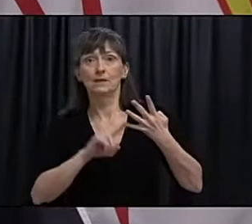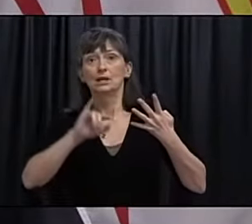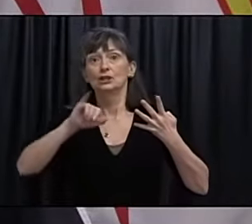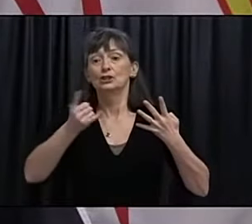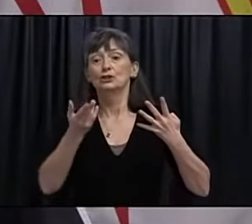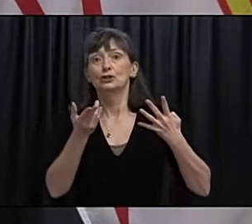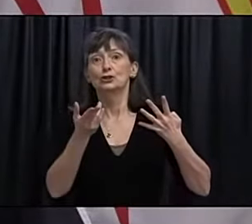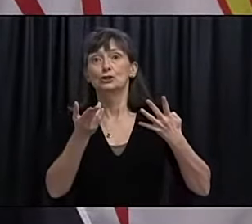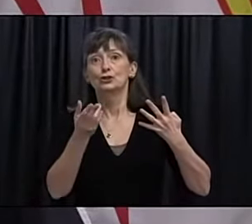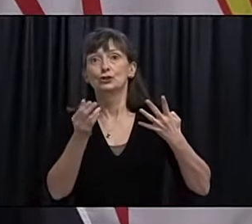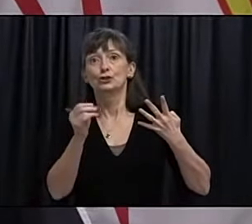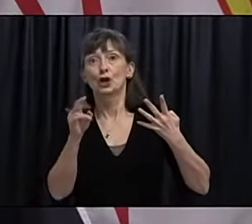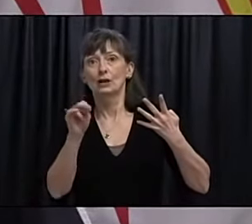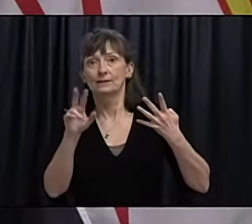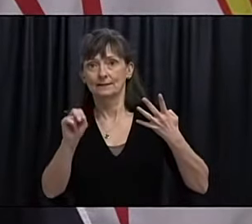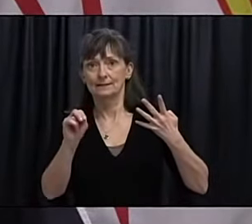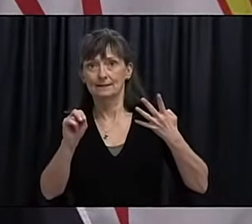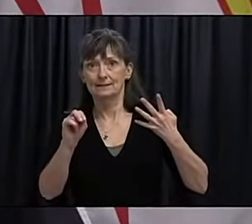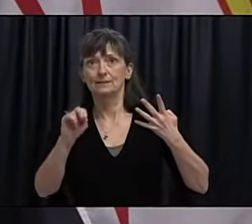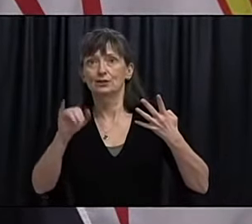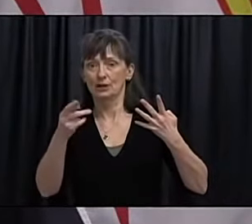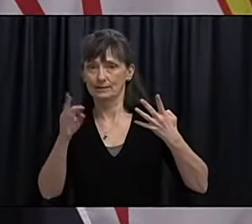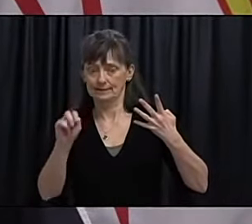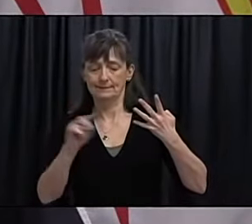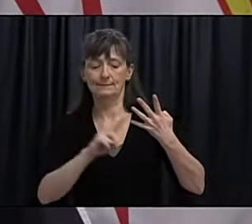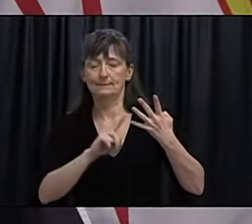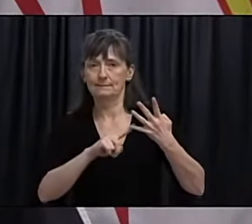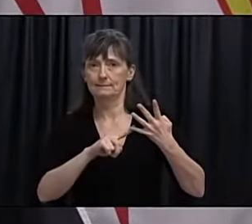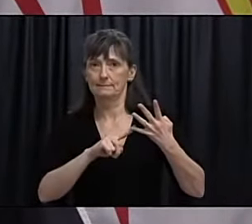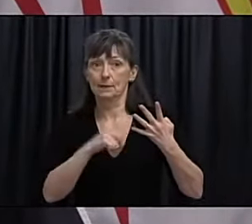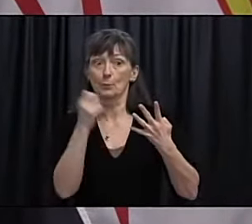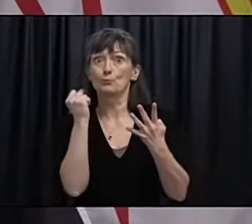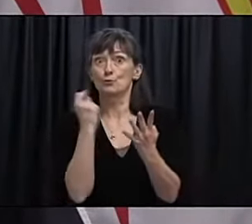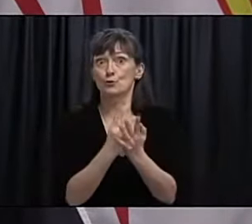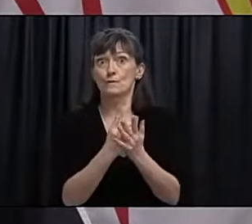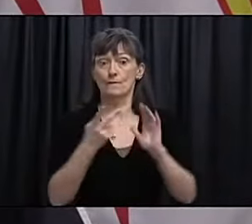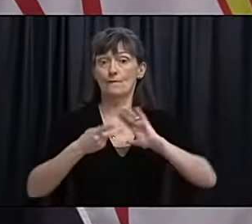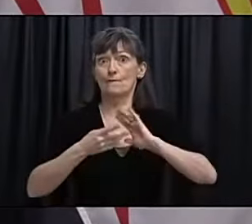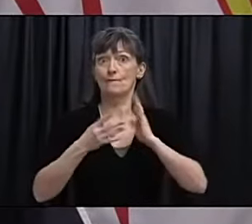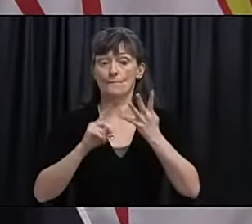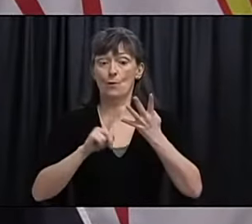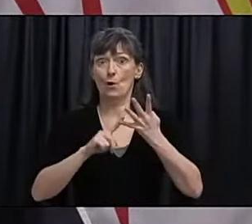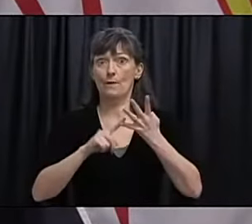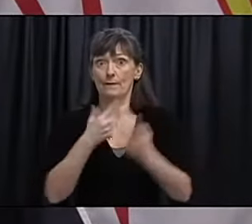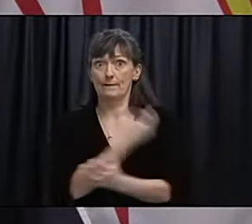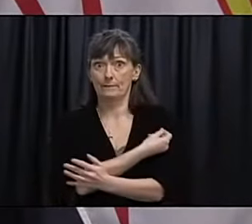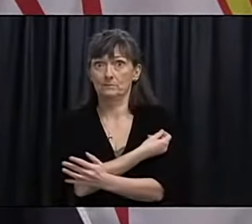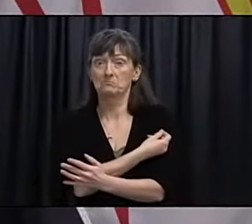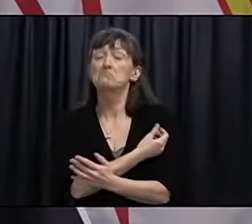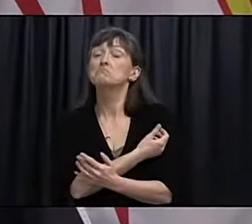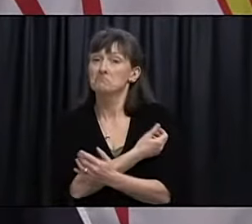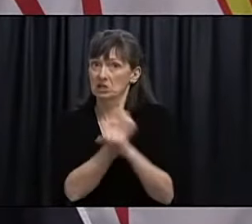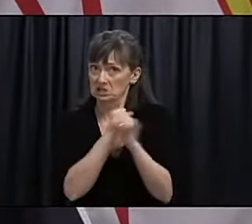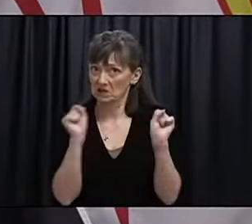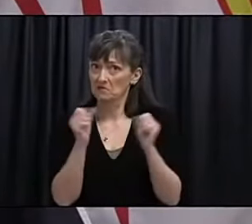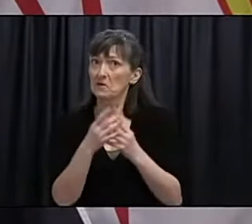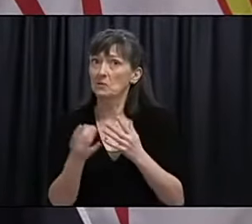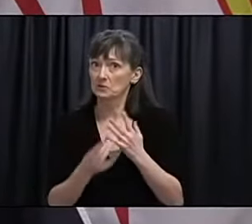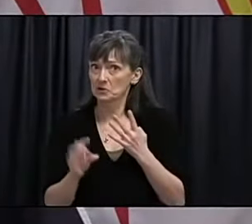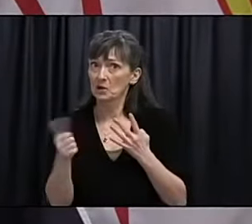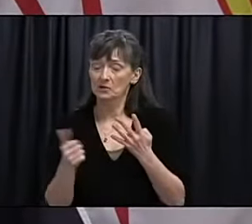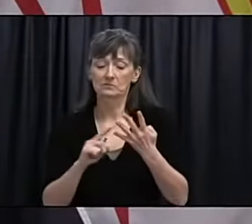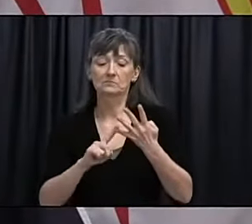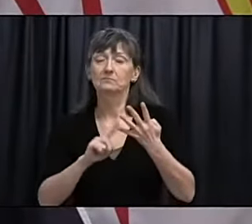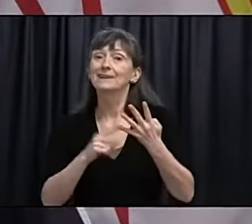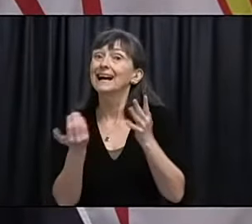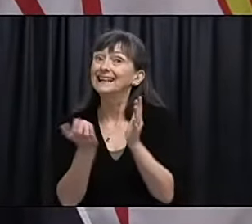Incorporated. This adds another safe and effective effective option for provinces and territories. This is